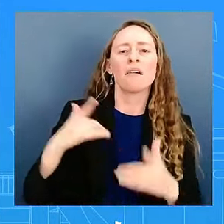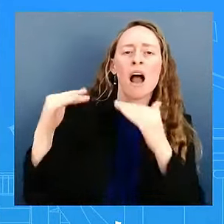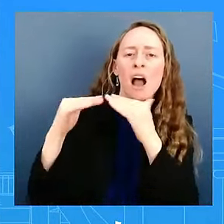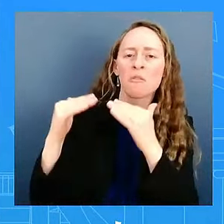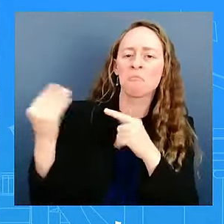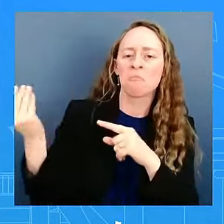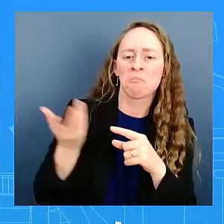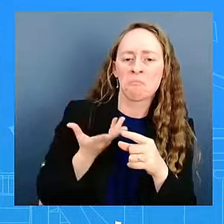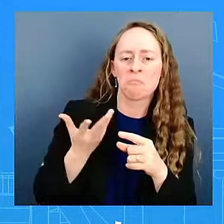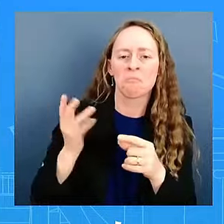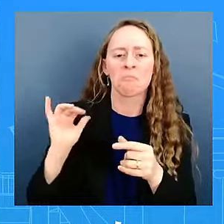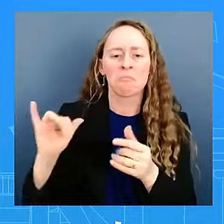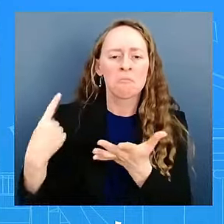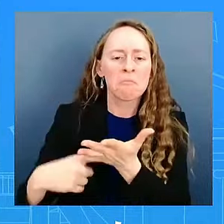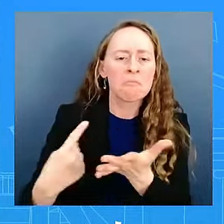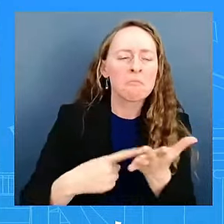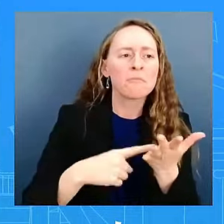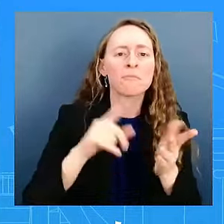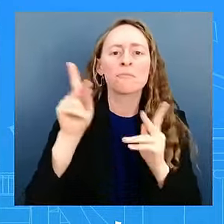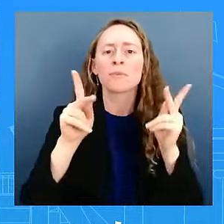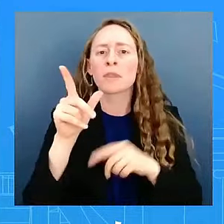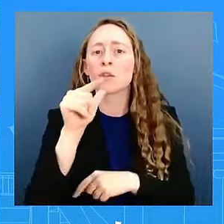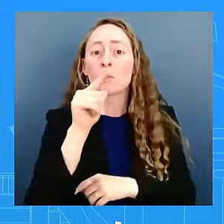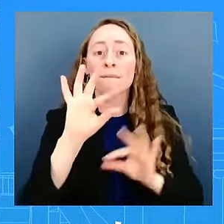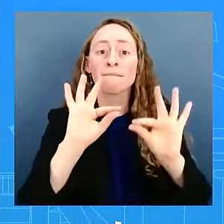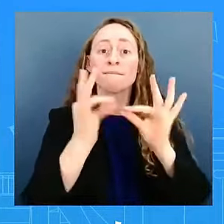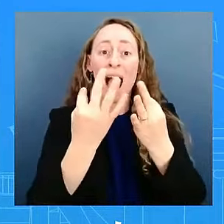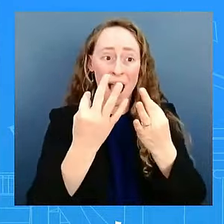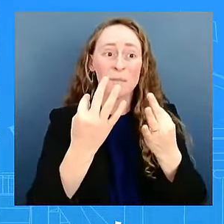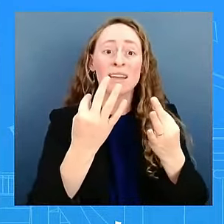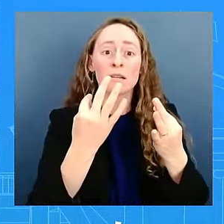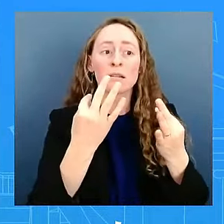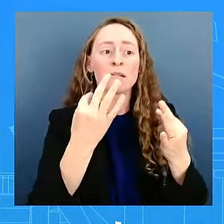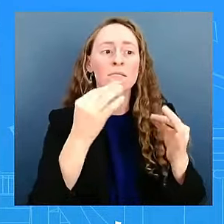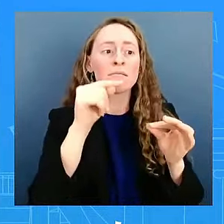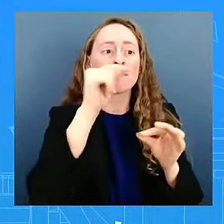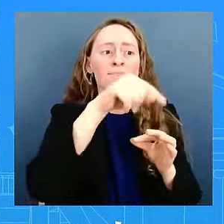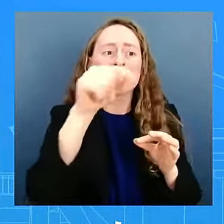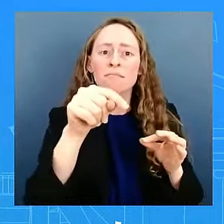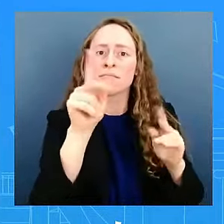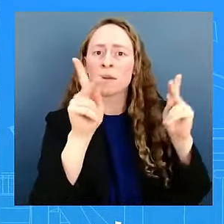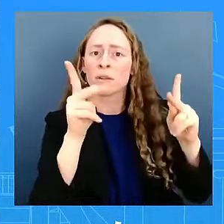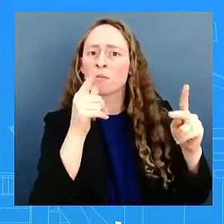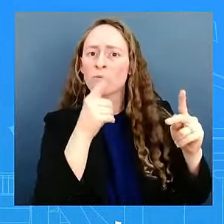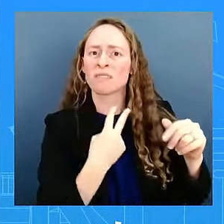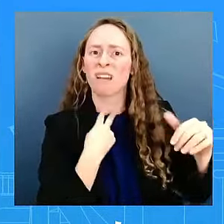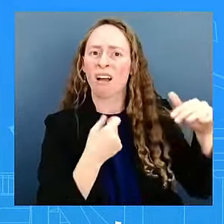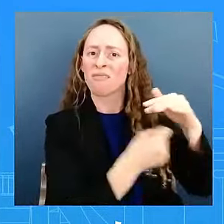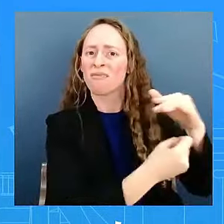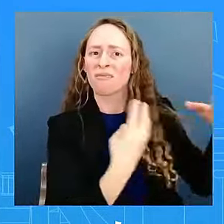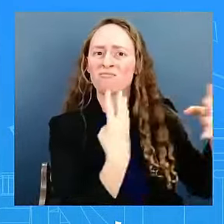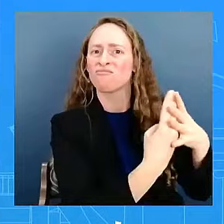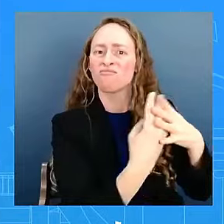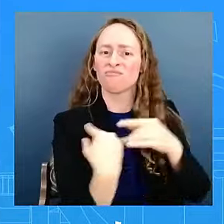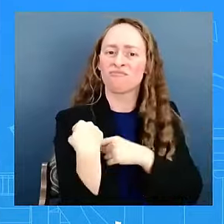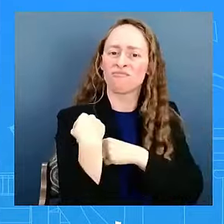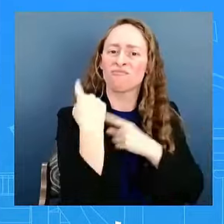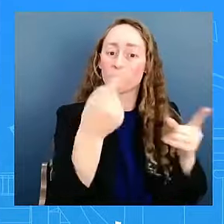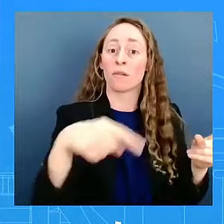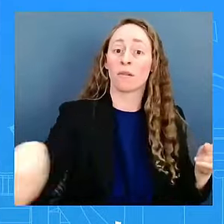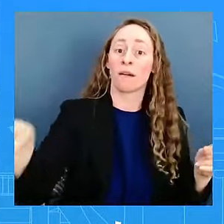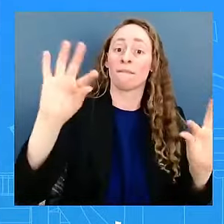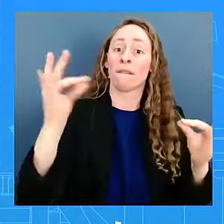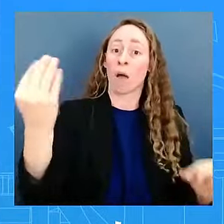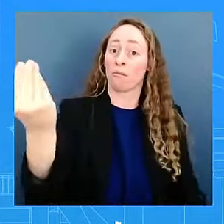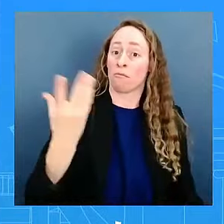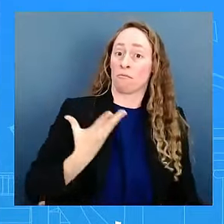are still being held and the view among many of them is that Netanyahu and his government do not want to